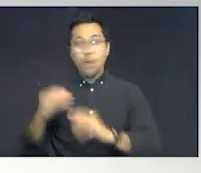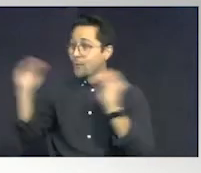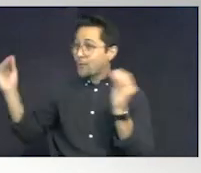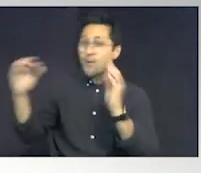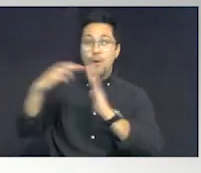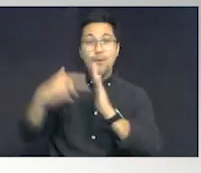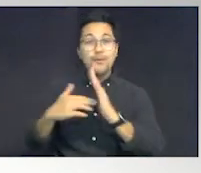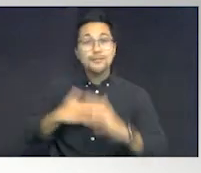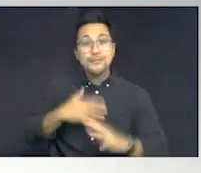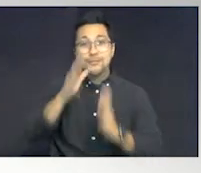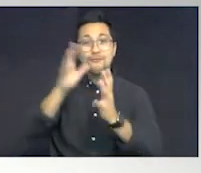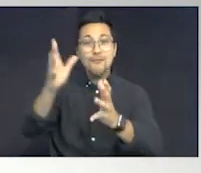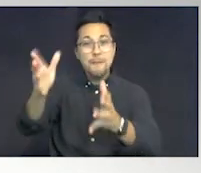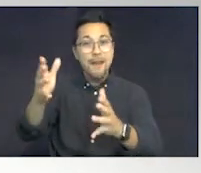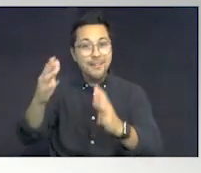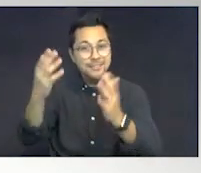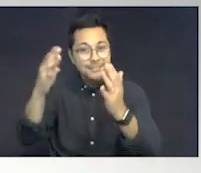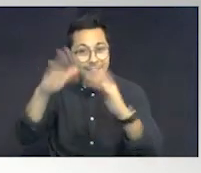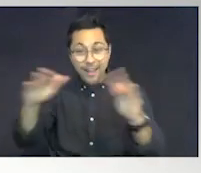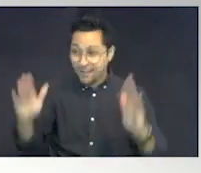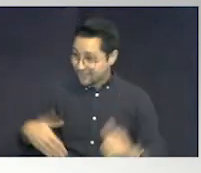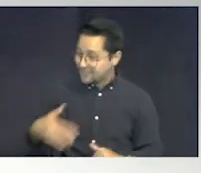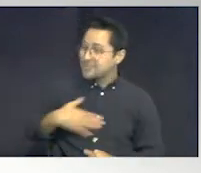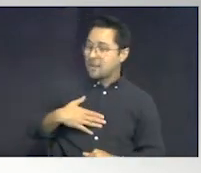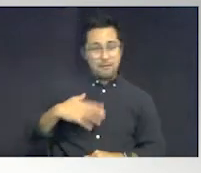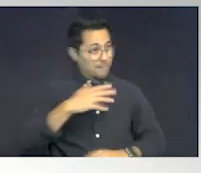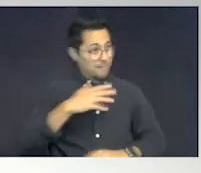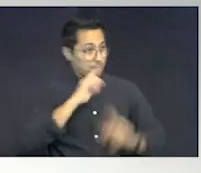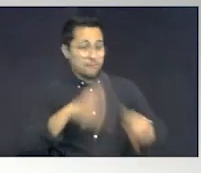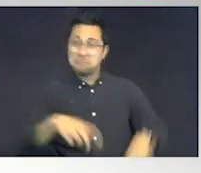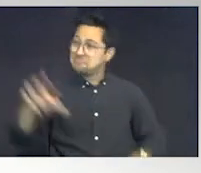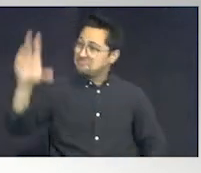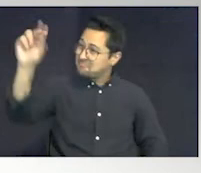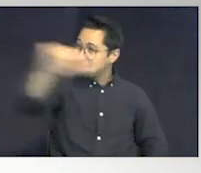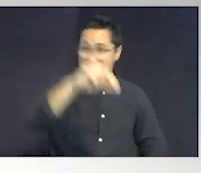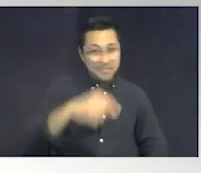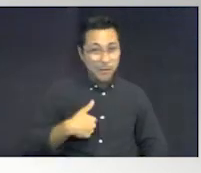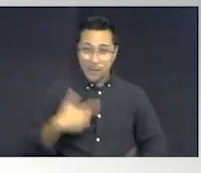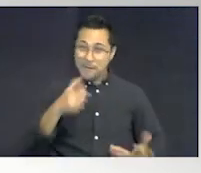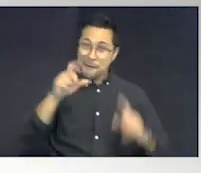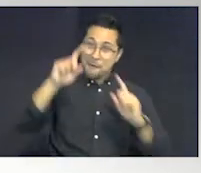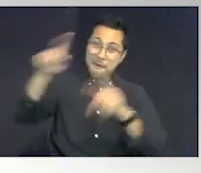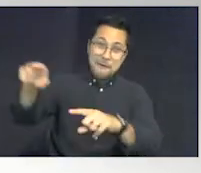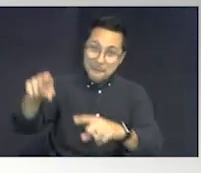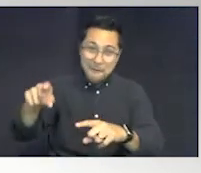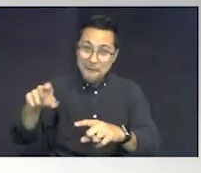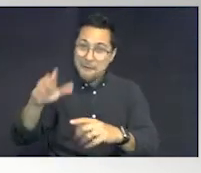grandma's house. You want my response one? Ain't no Drew at grandma's either.